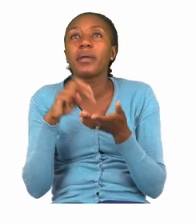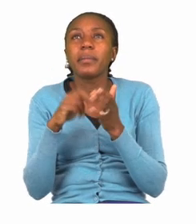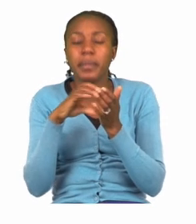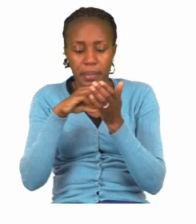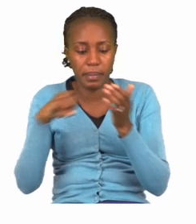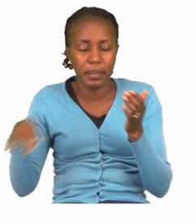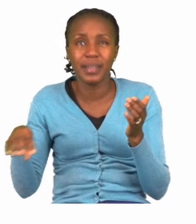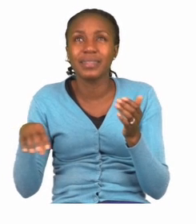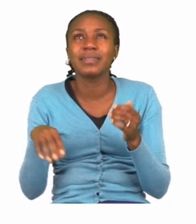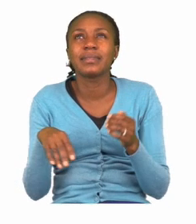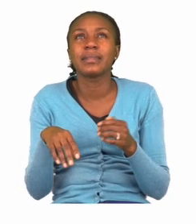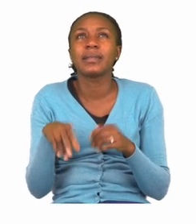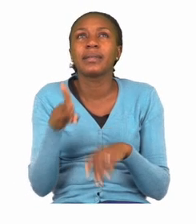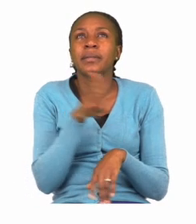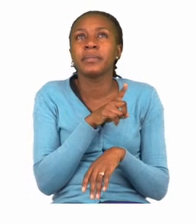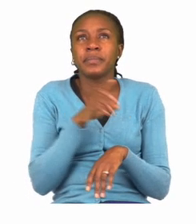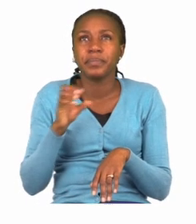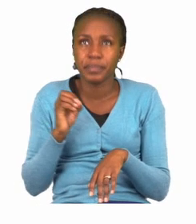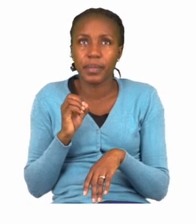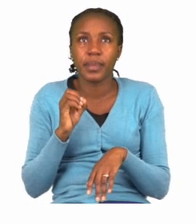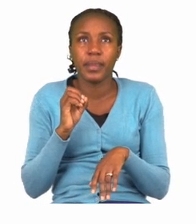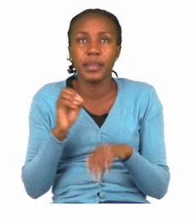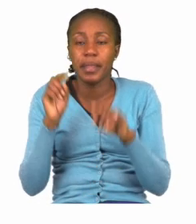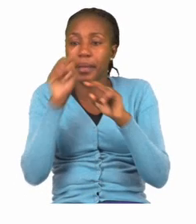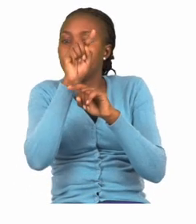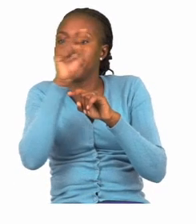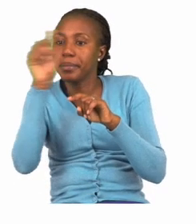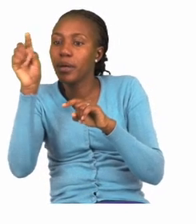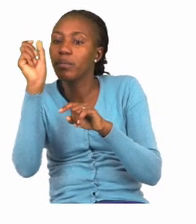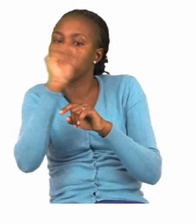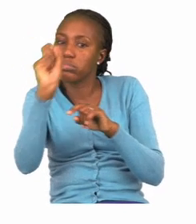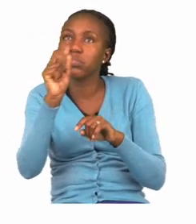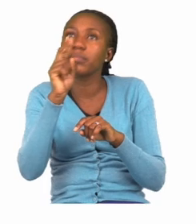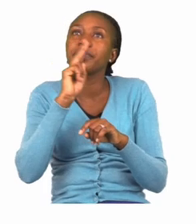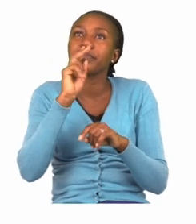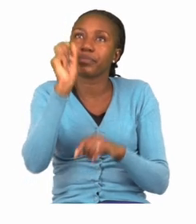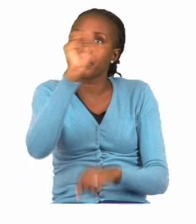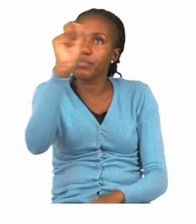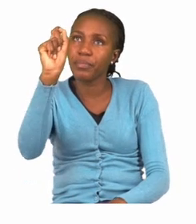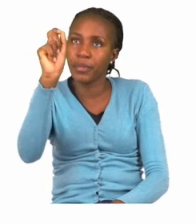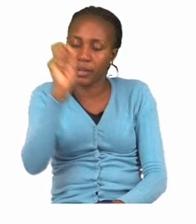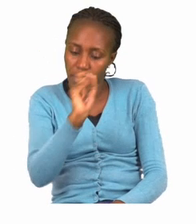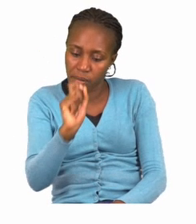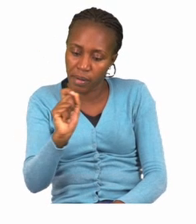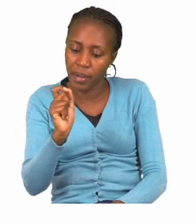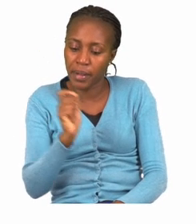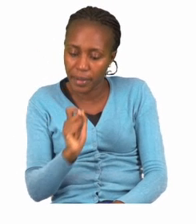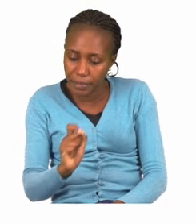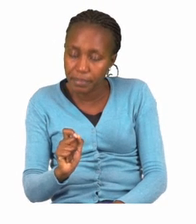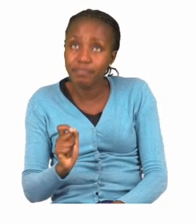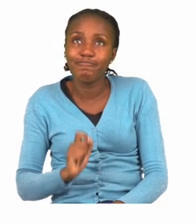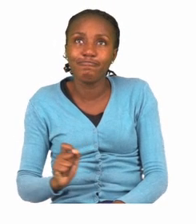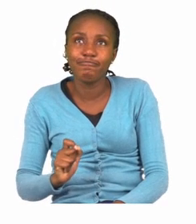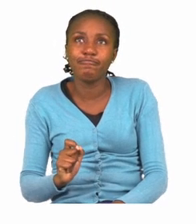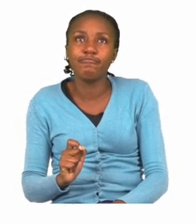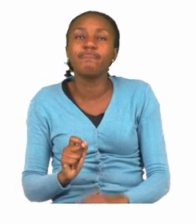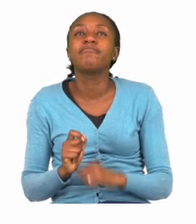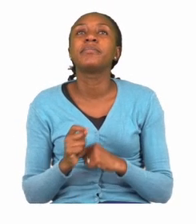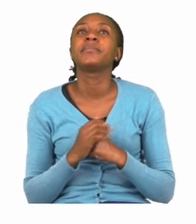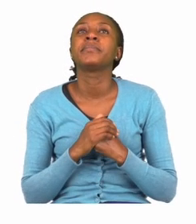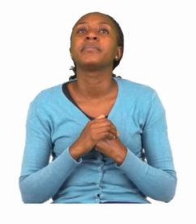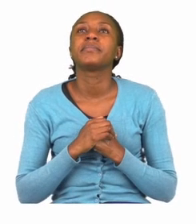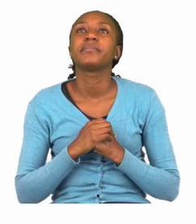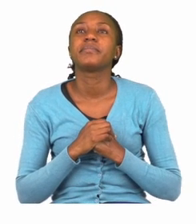you write in the first space and then the number less than or 10 less